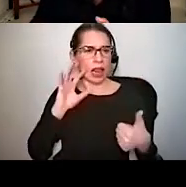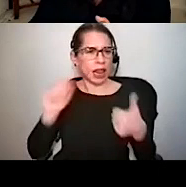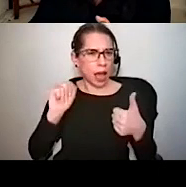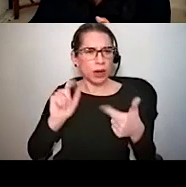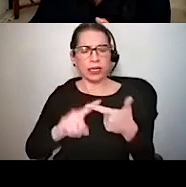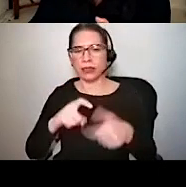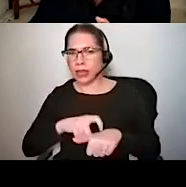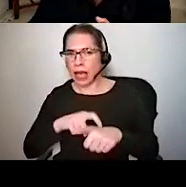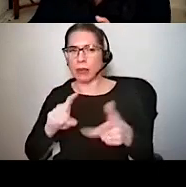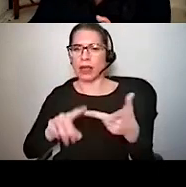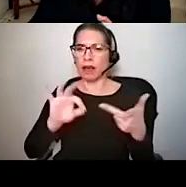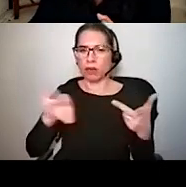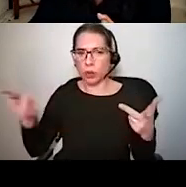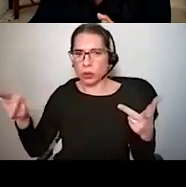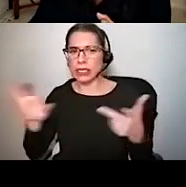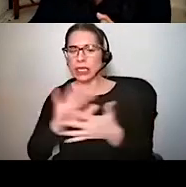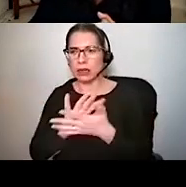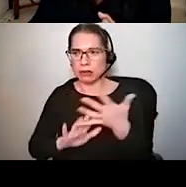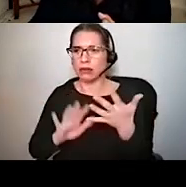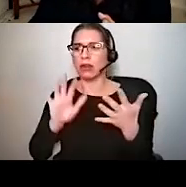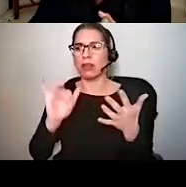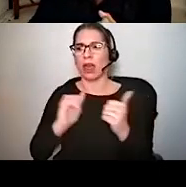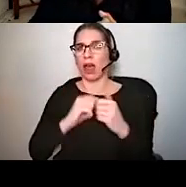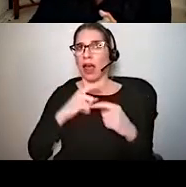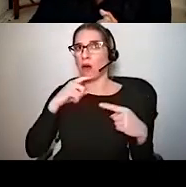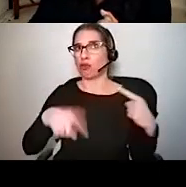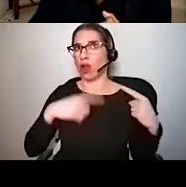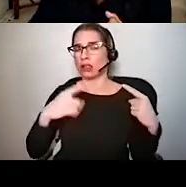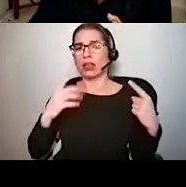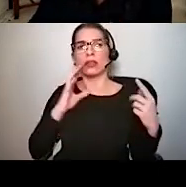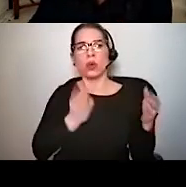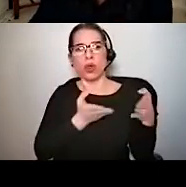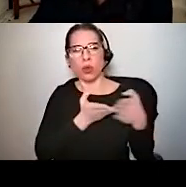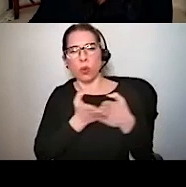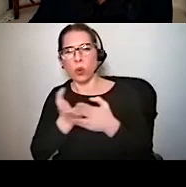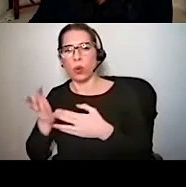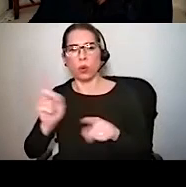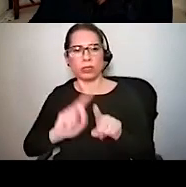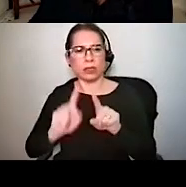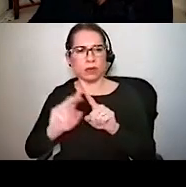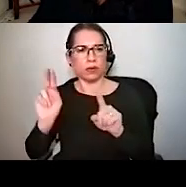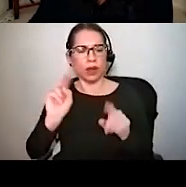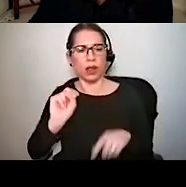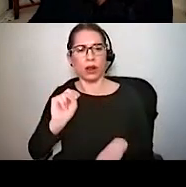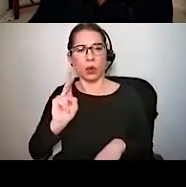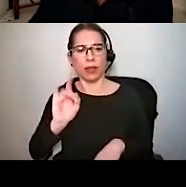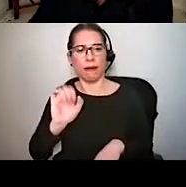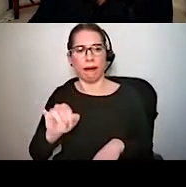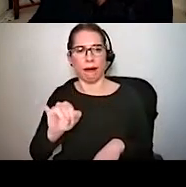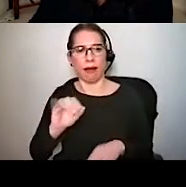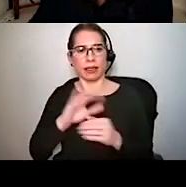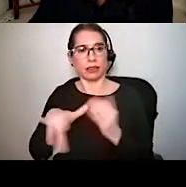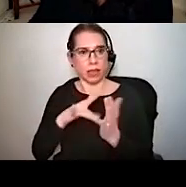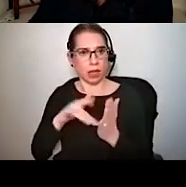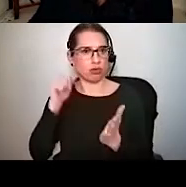processed as this signal ascends the various nuclei of the central auditory system en route to the